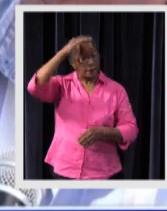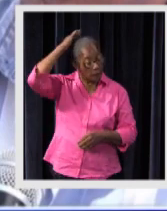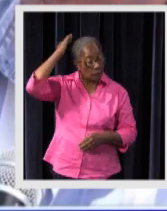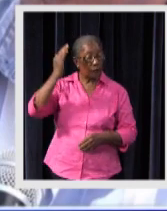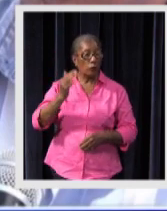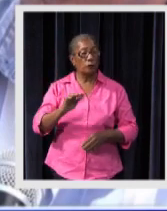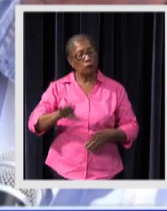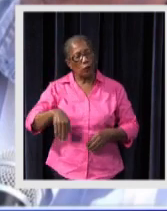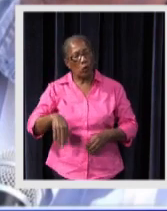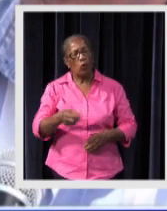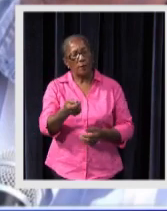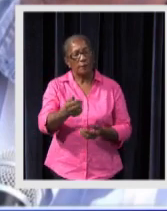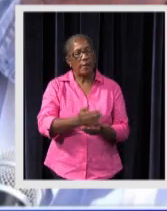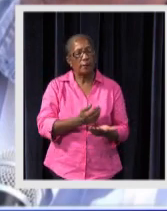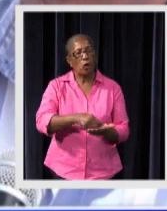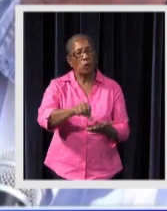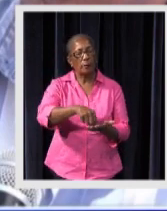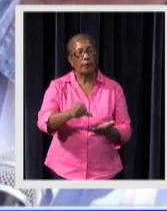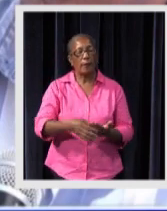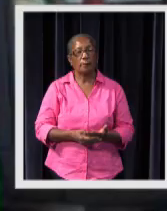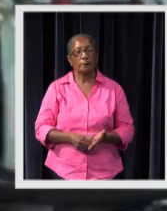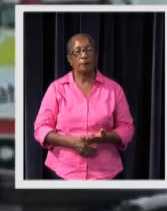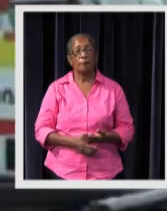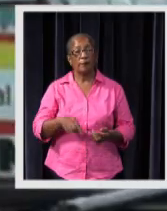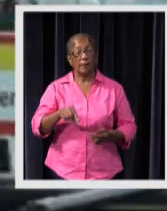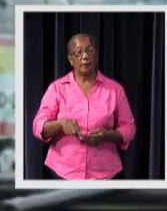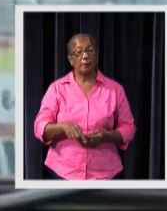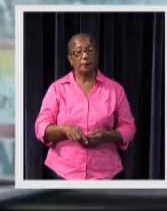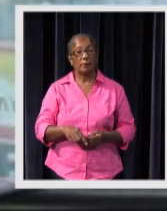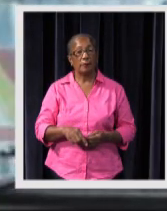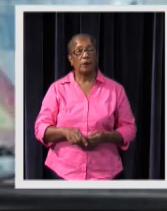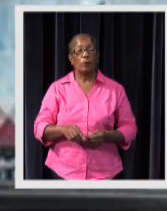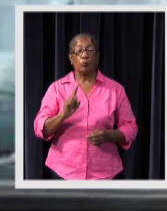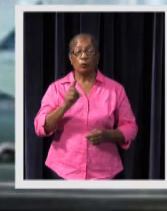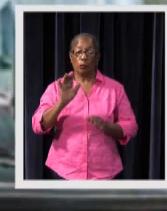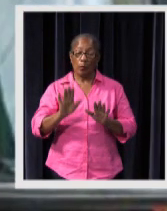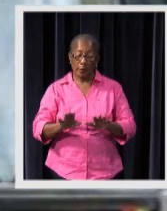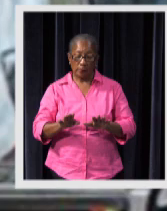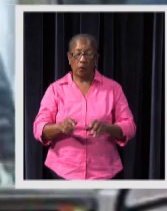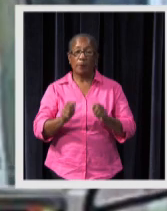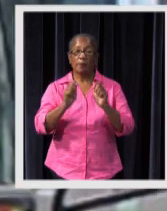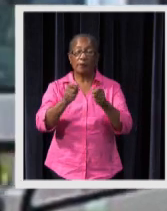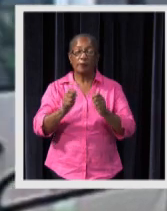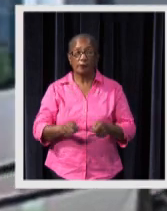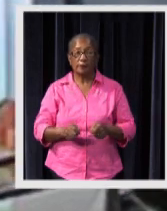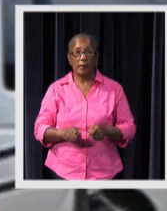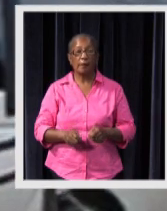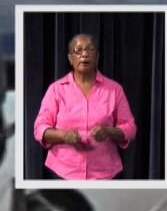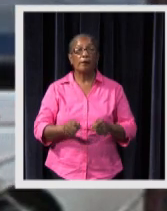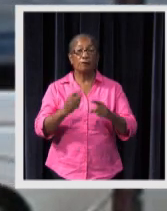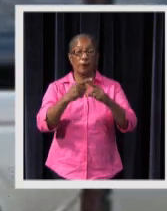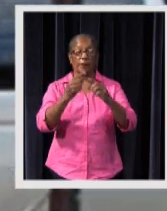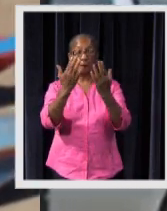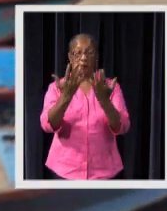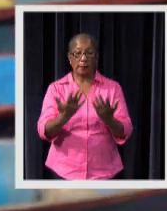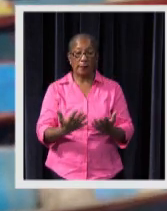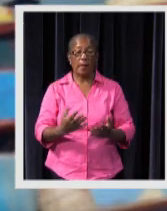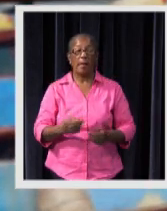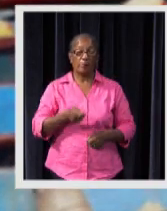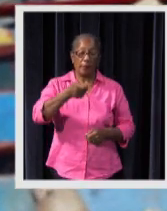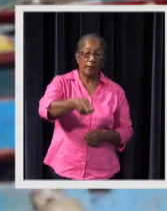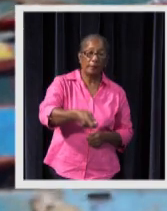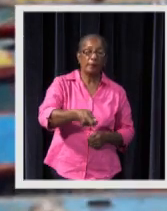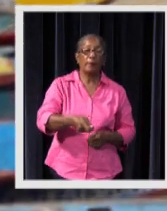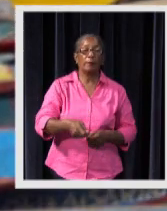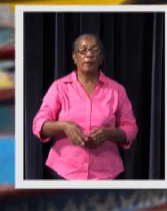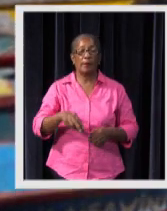Ivan Won, the bus owners receive a professional amount while still waiting for the result of the calculation model